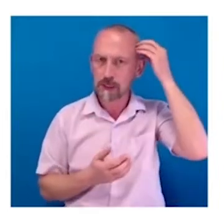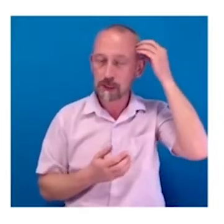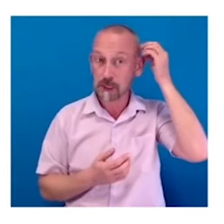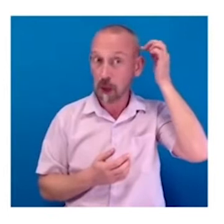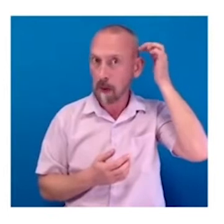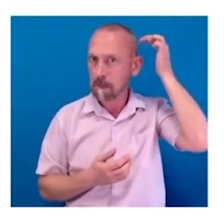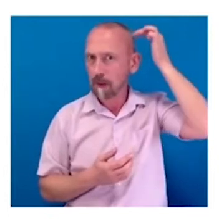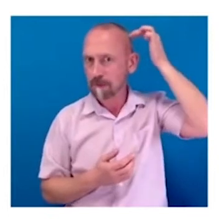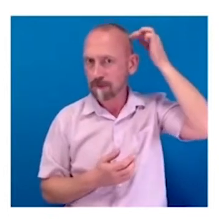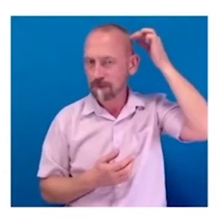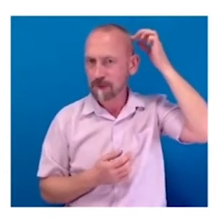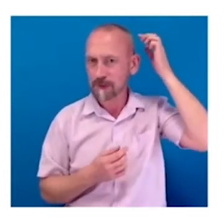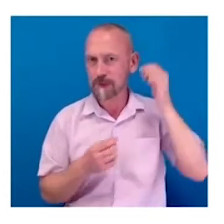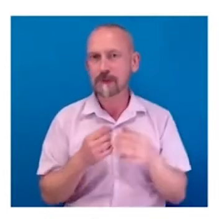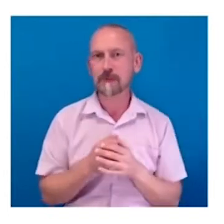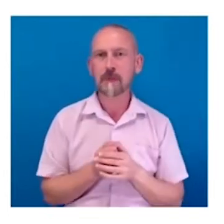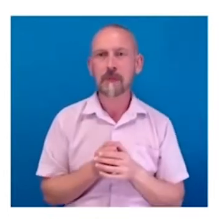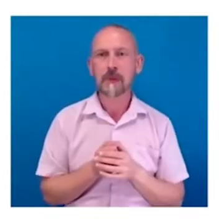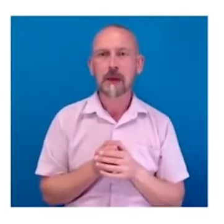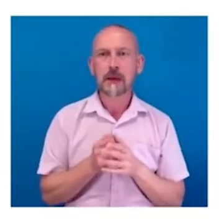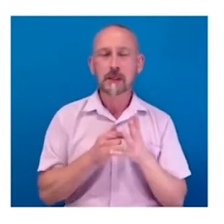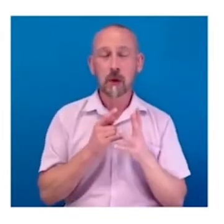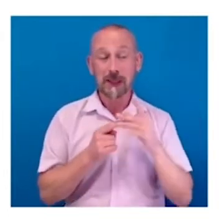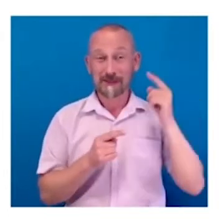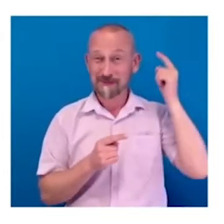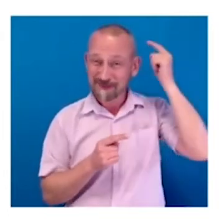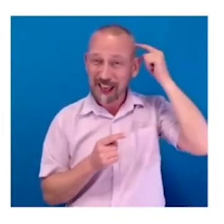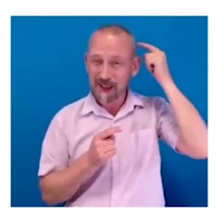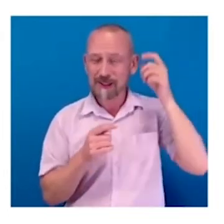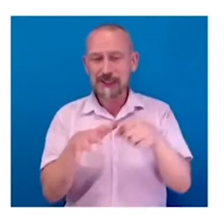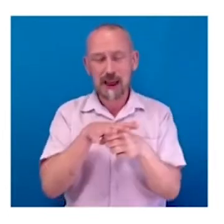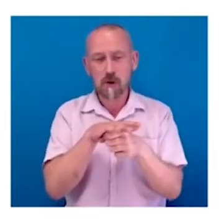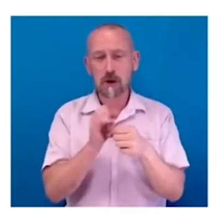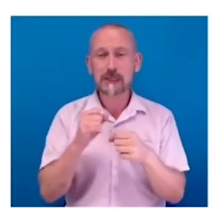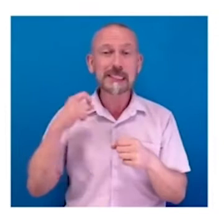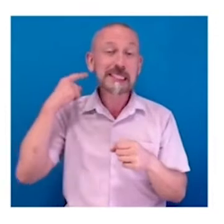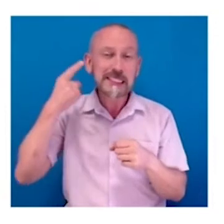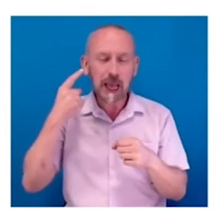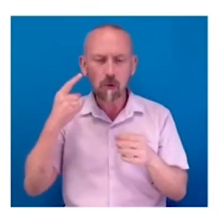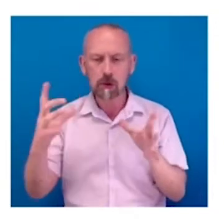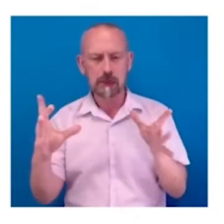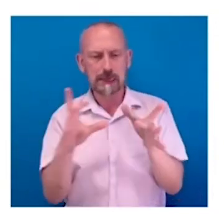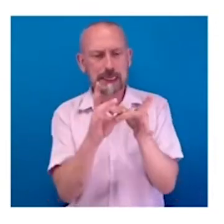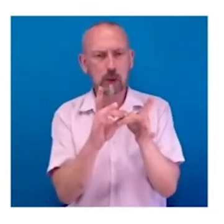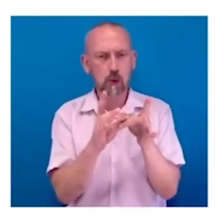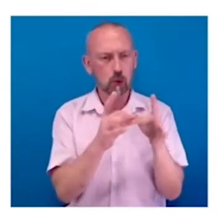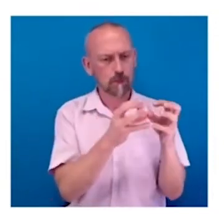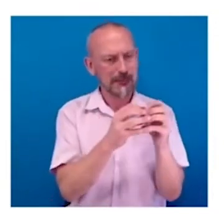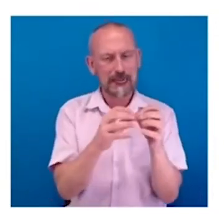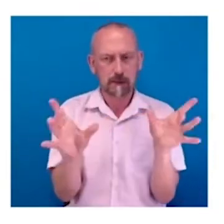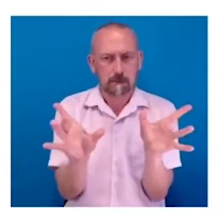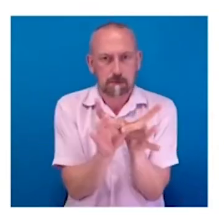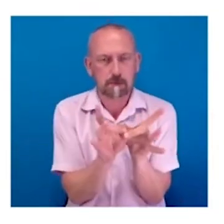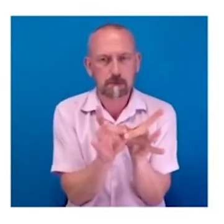And in that area, a sound is being attached to that visual shape. And together with visual